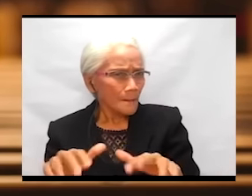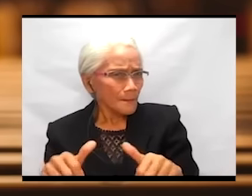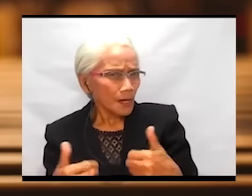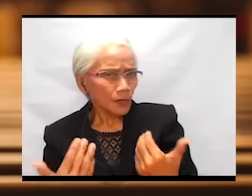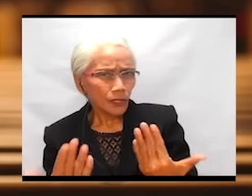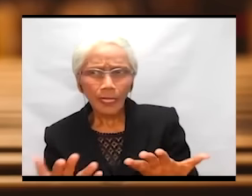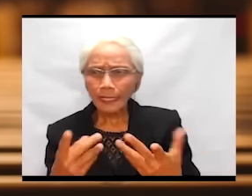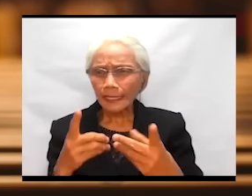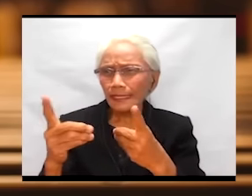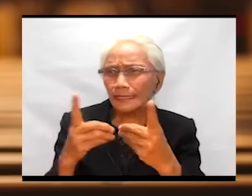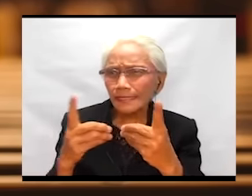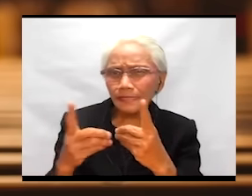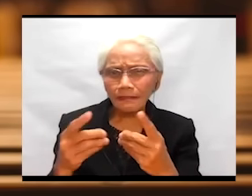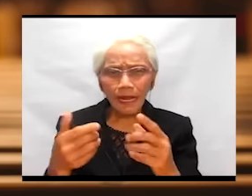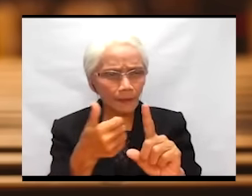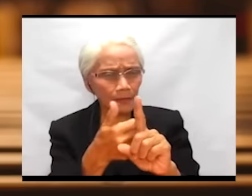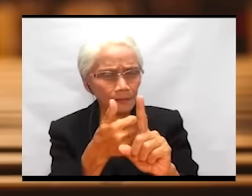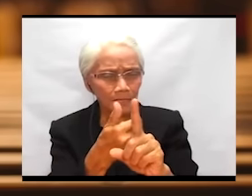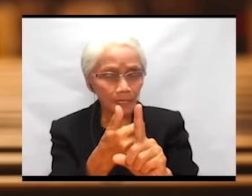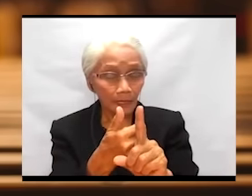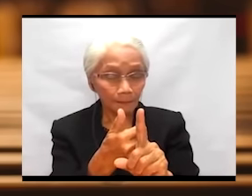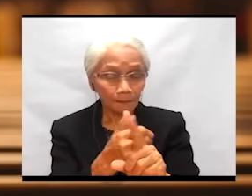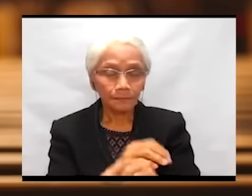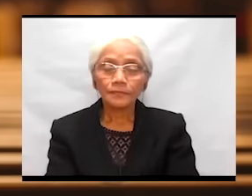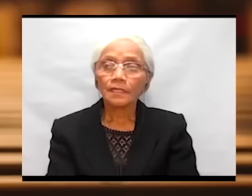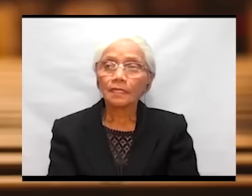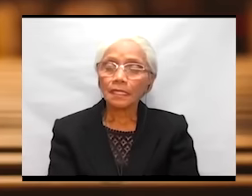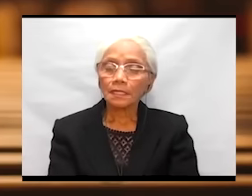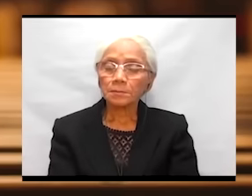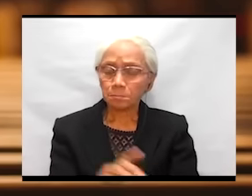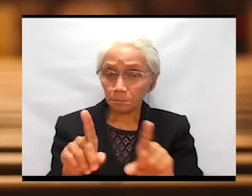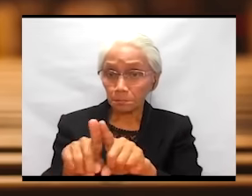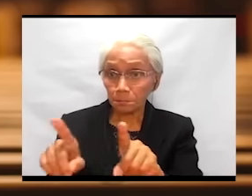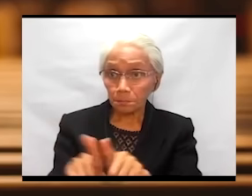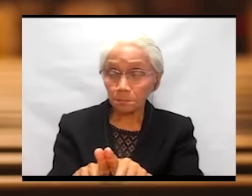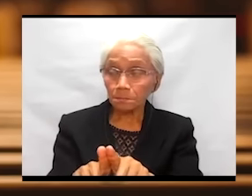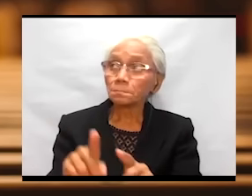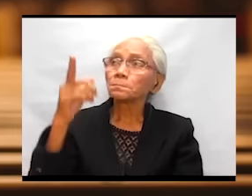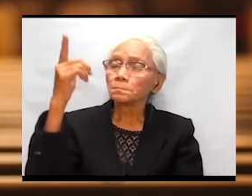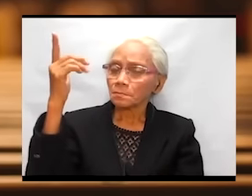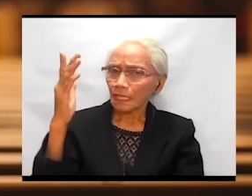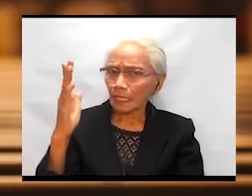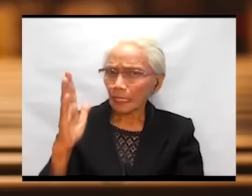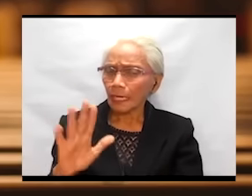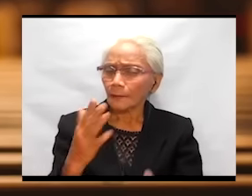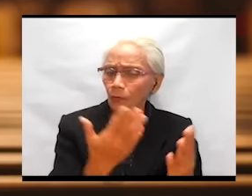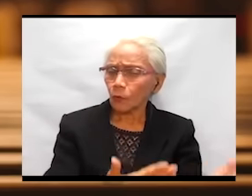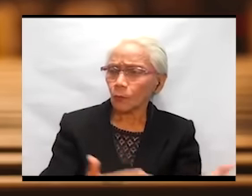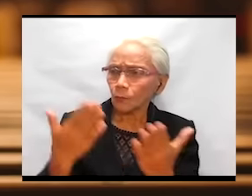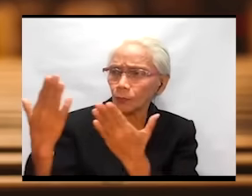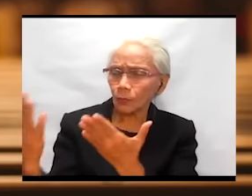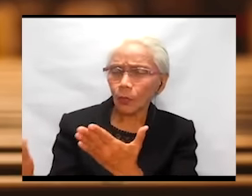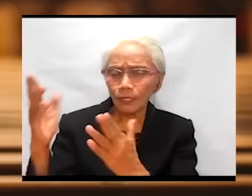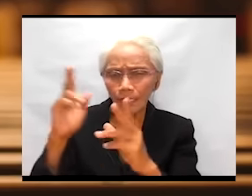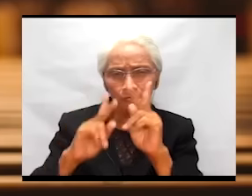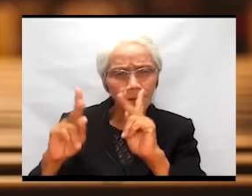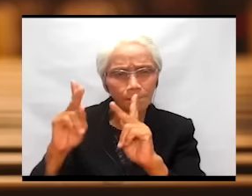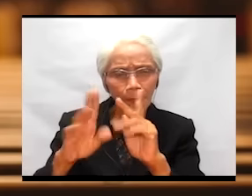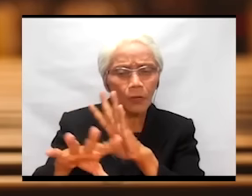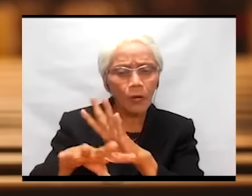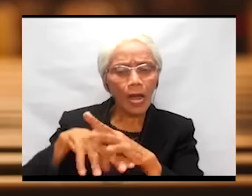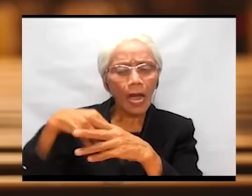describes himself as the God who brought his people out of slavery into